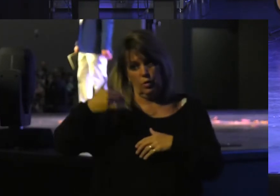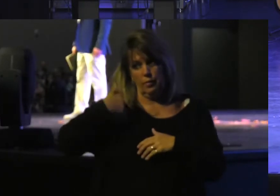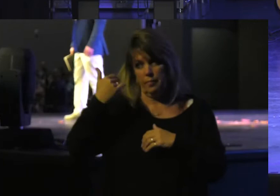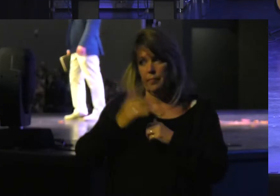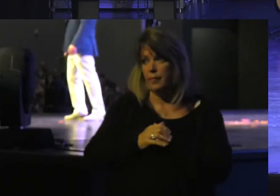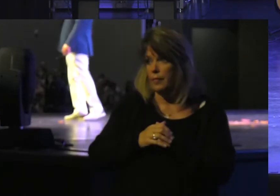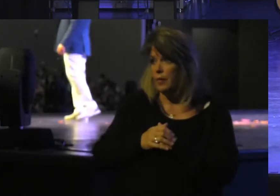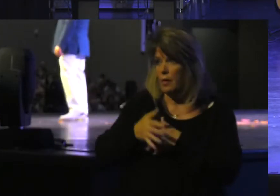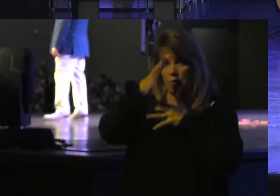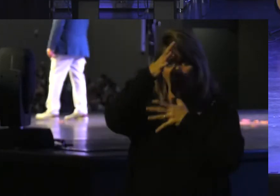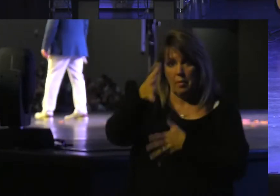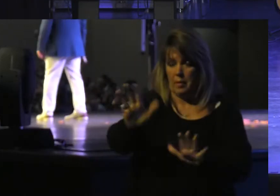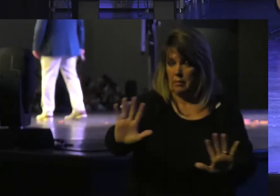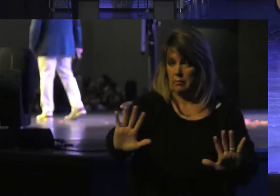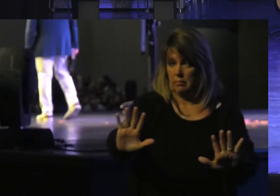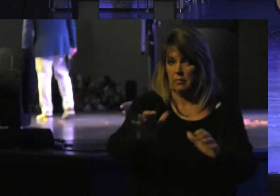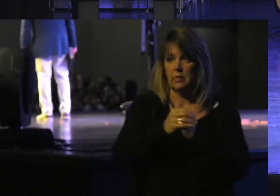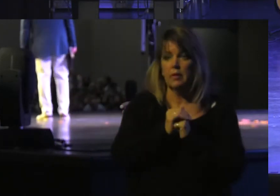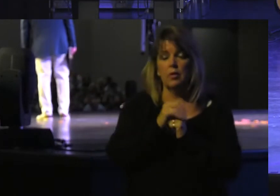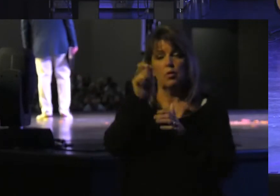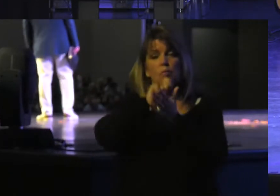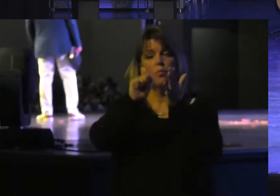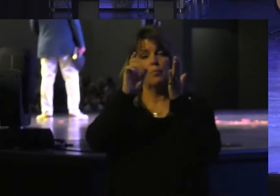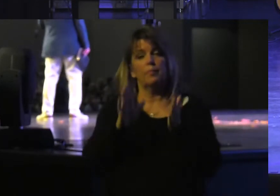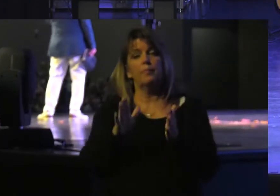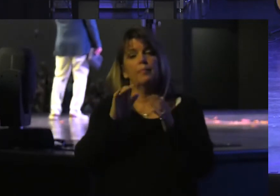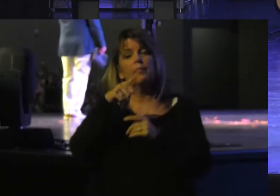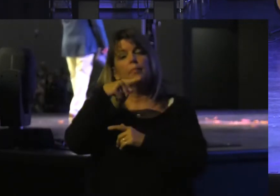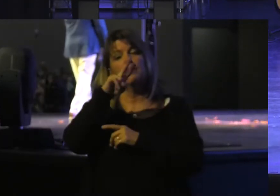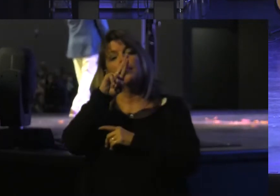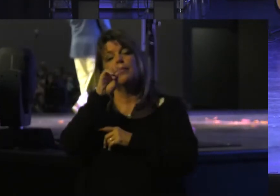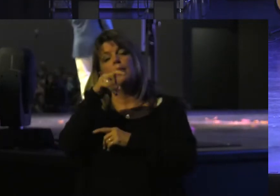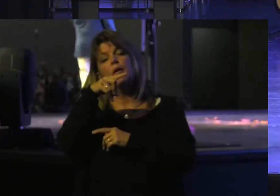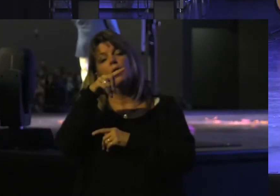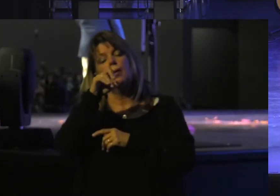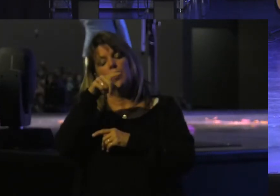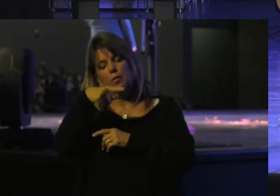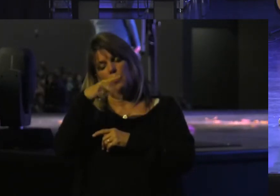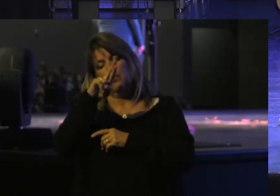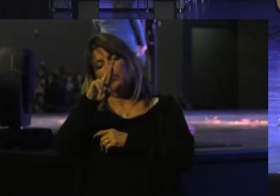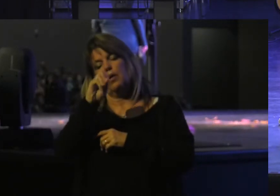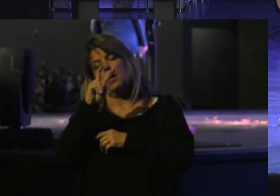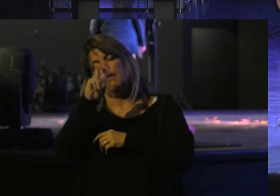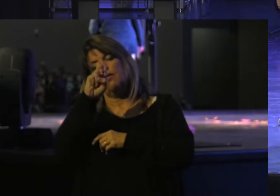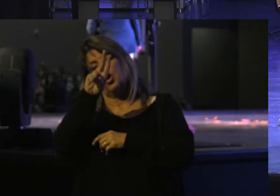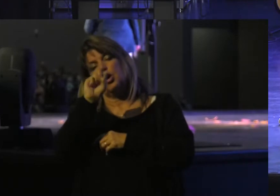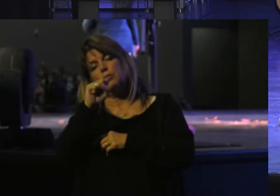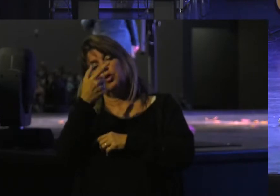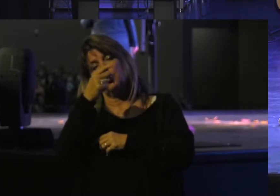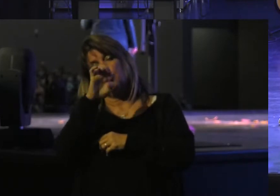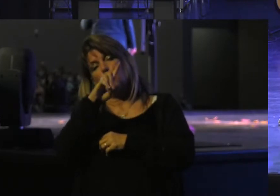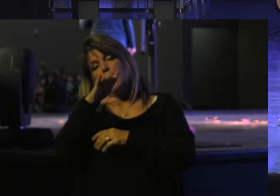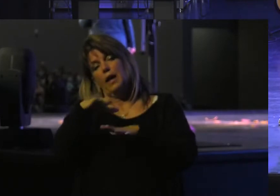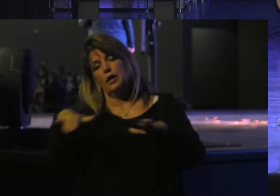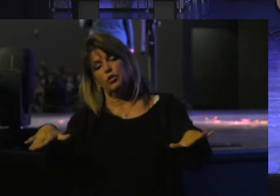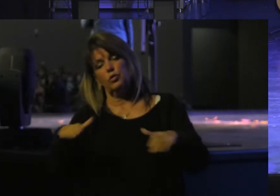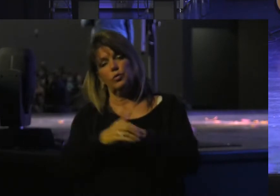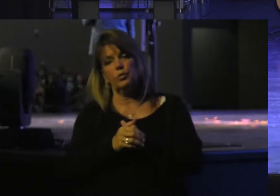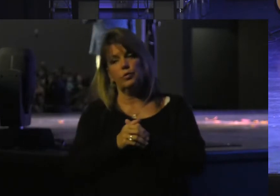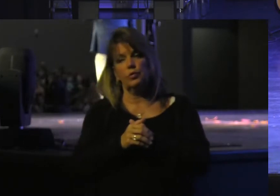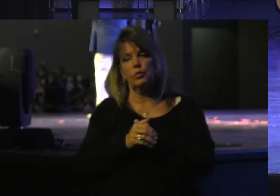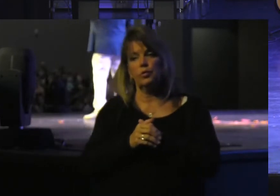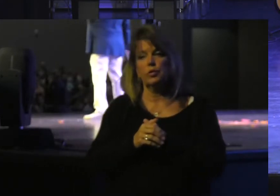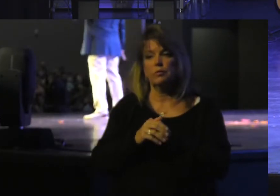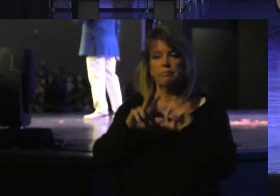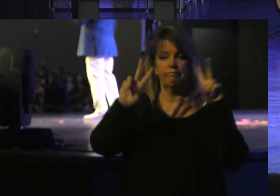grandparents out Do you know What the proverbial writer Says in the book Of Proverbs Chapter 17 Verse 6 Grandchildren Are the crown Of the